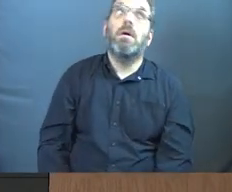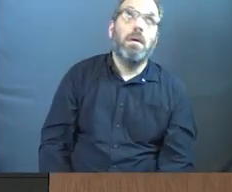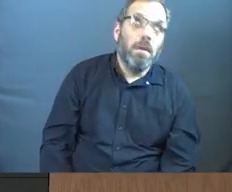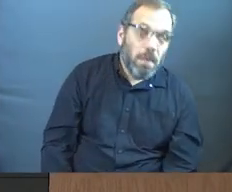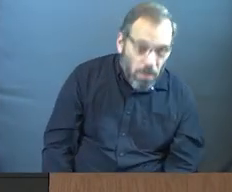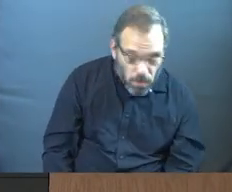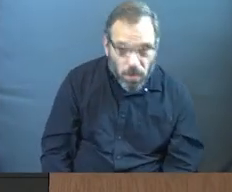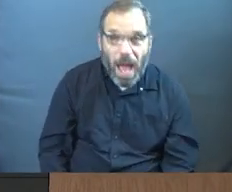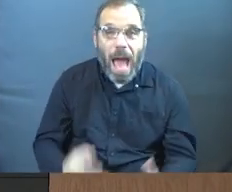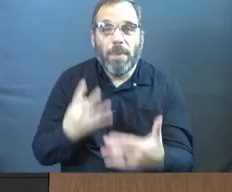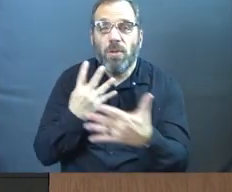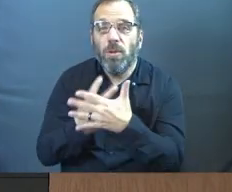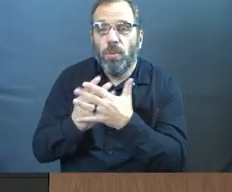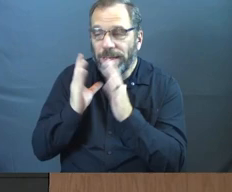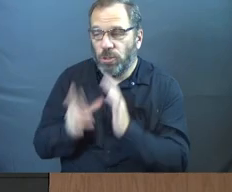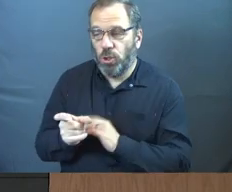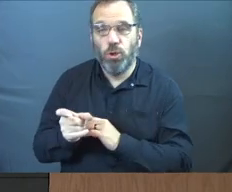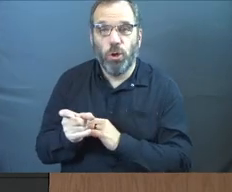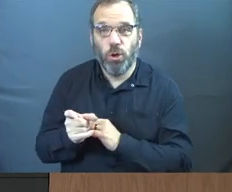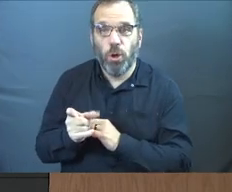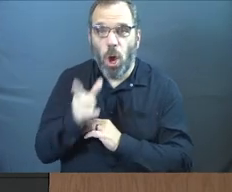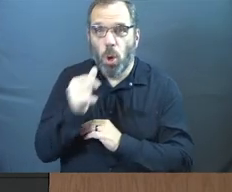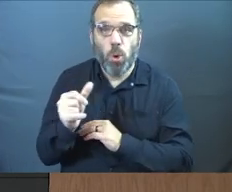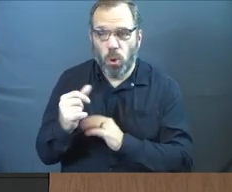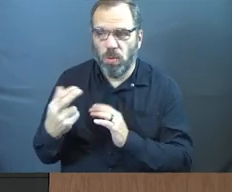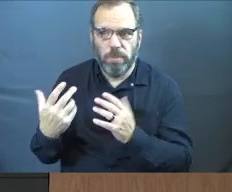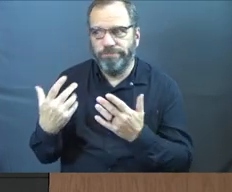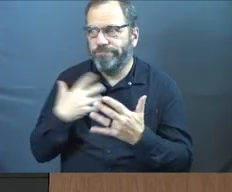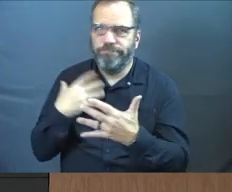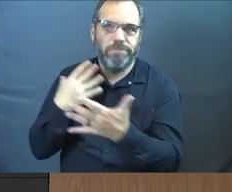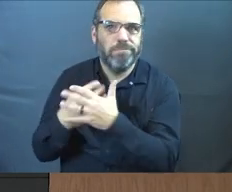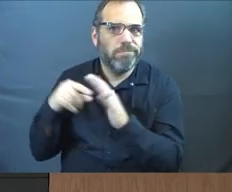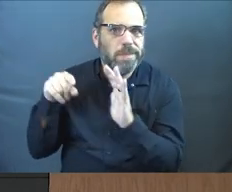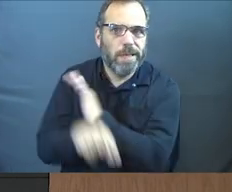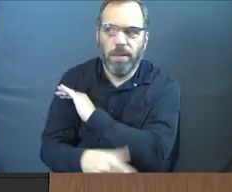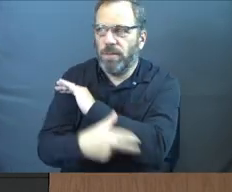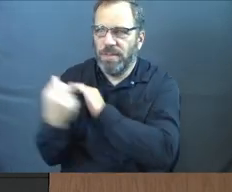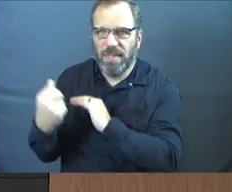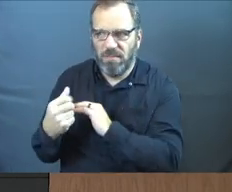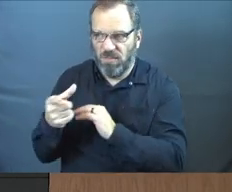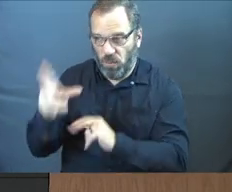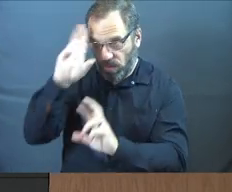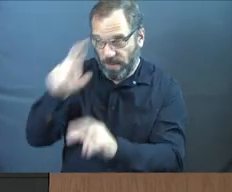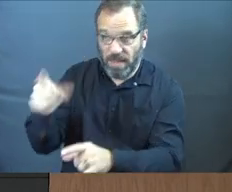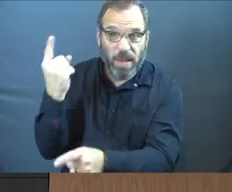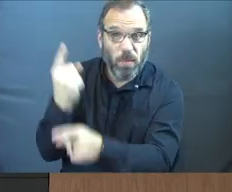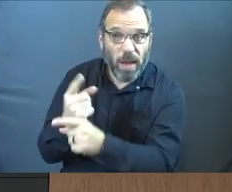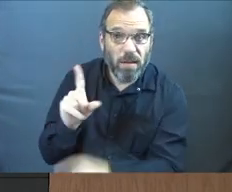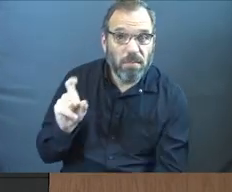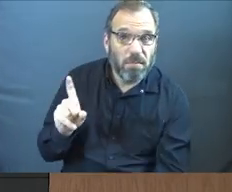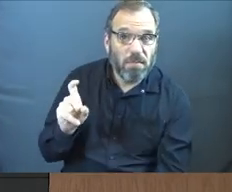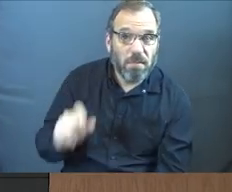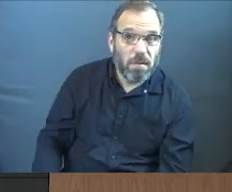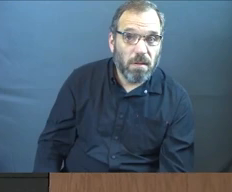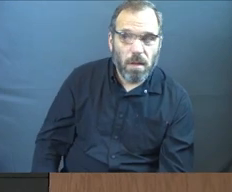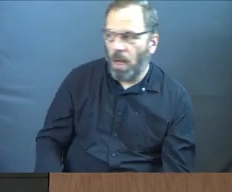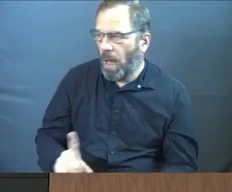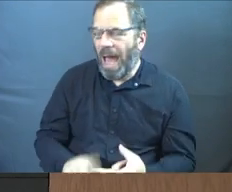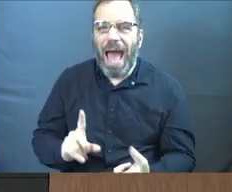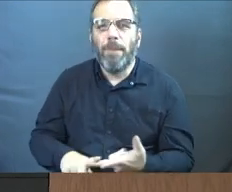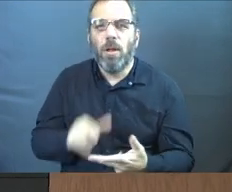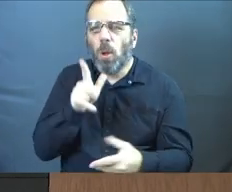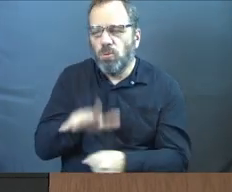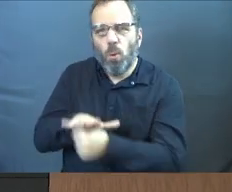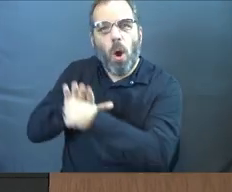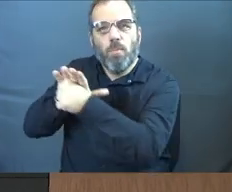Even the prisoner, the person with a record, do we treat them right? What about the